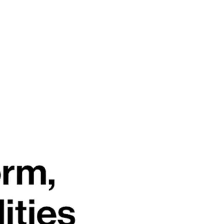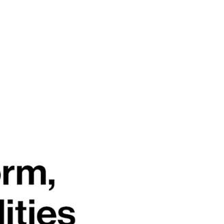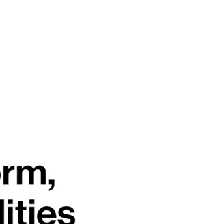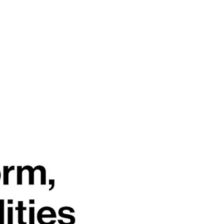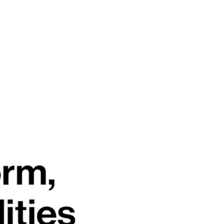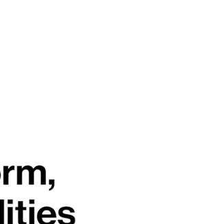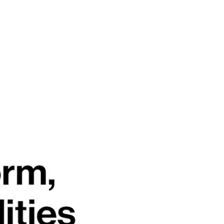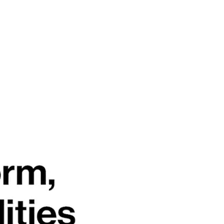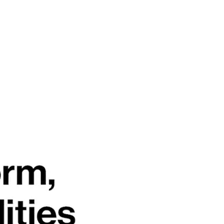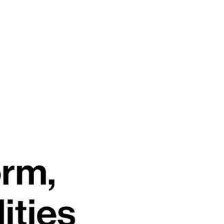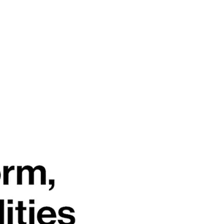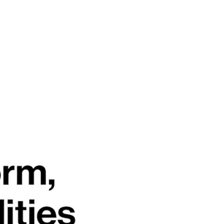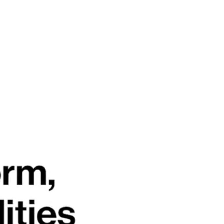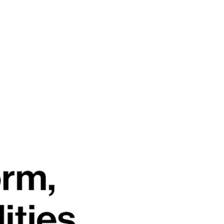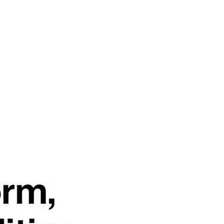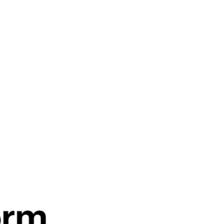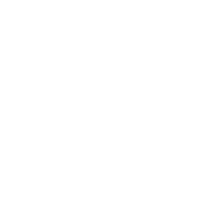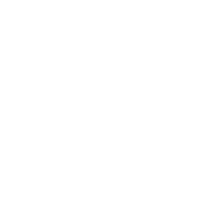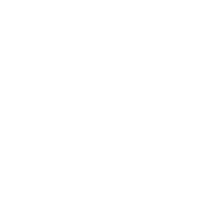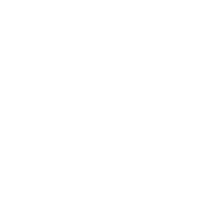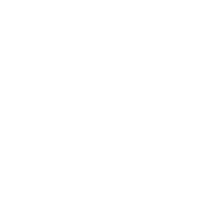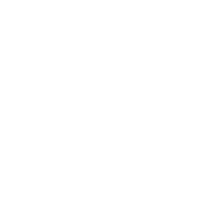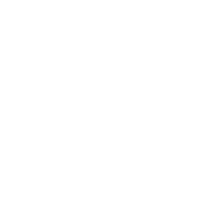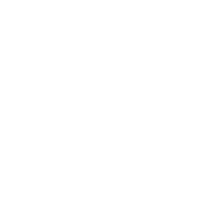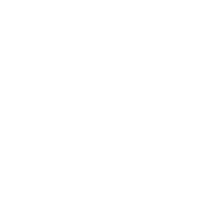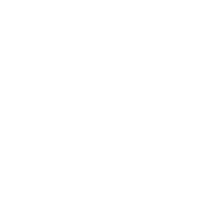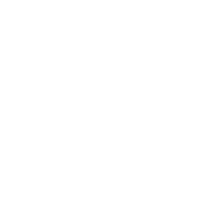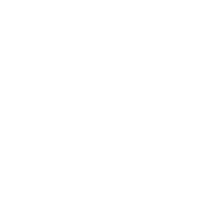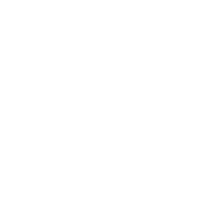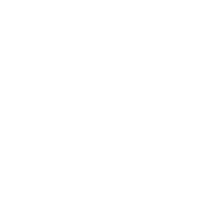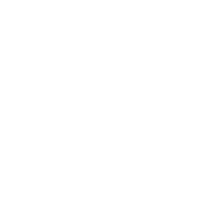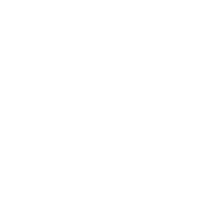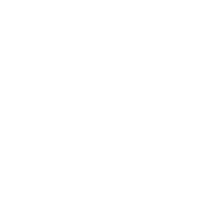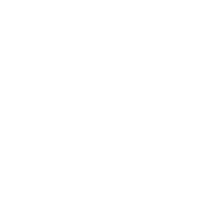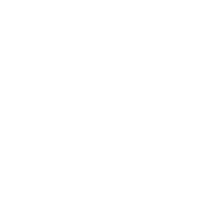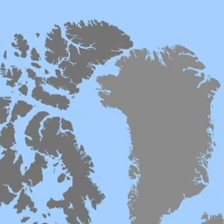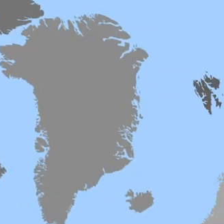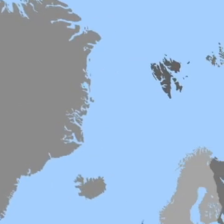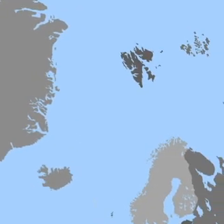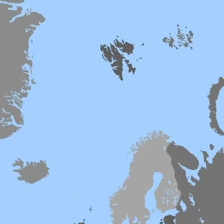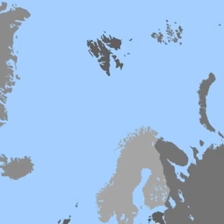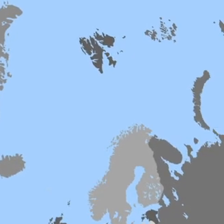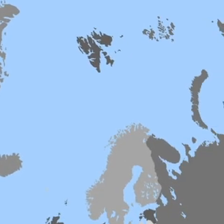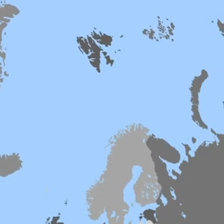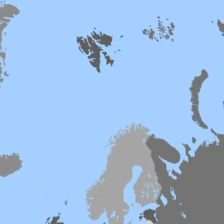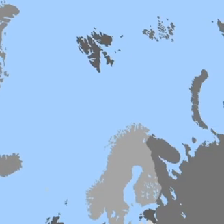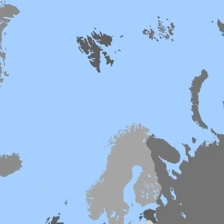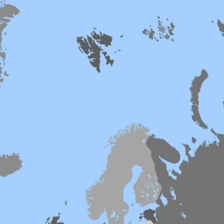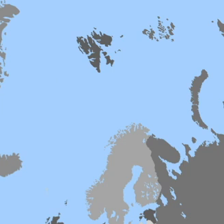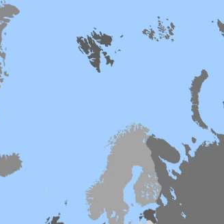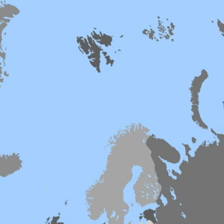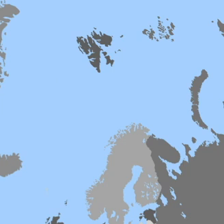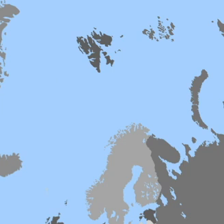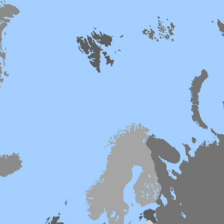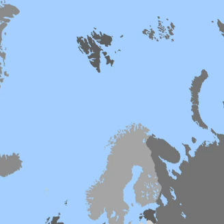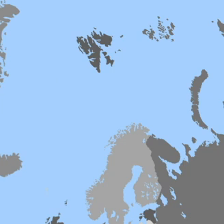fable fable crowd testing an accessibility testing platform powered by people with